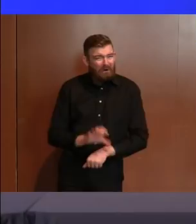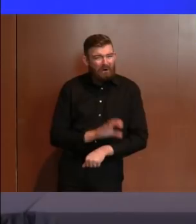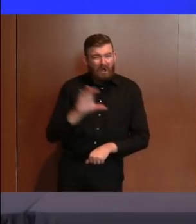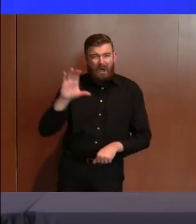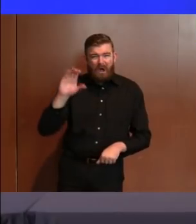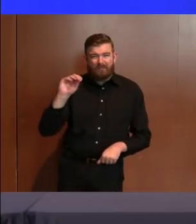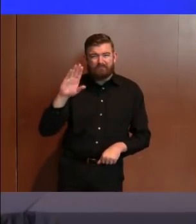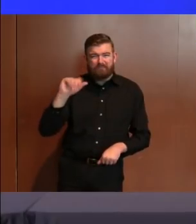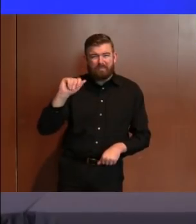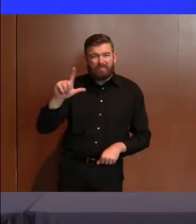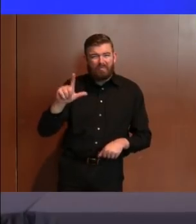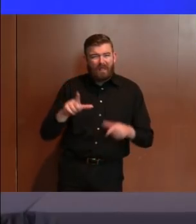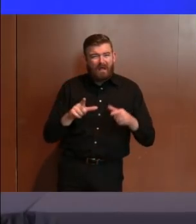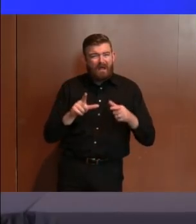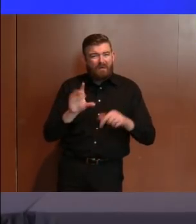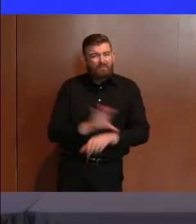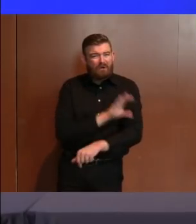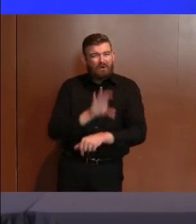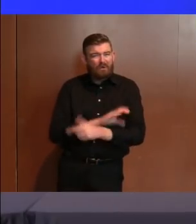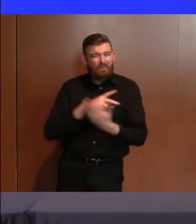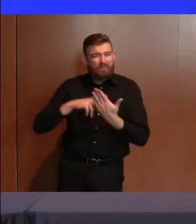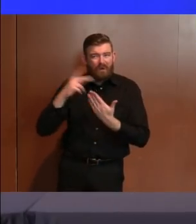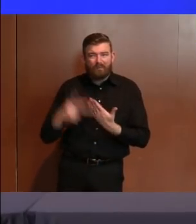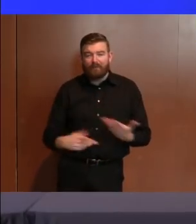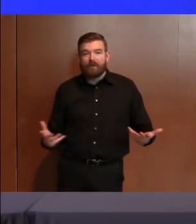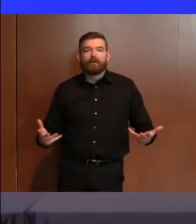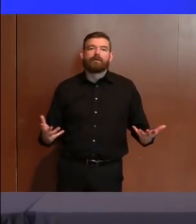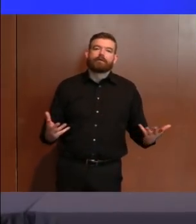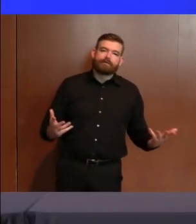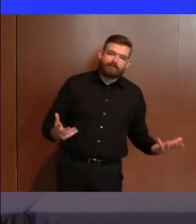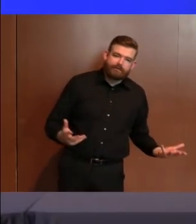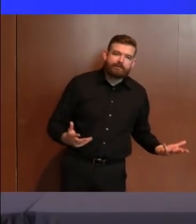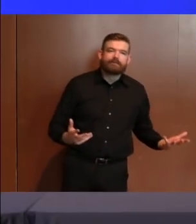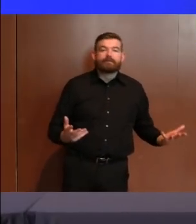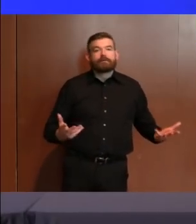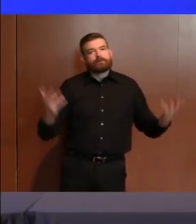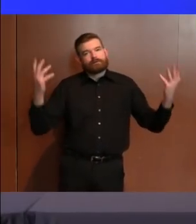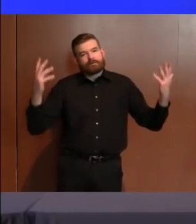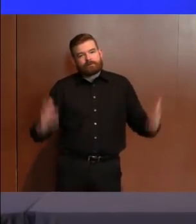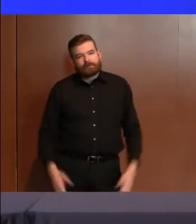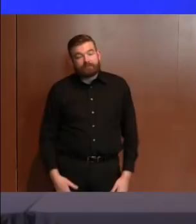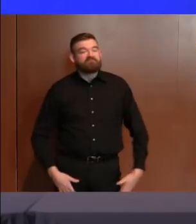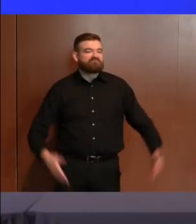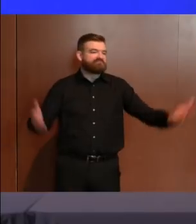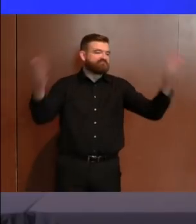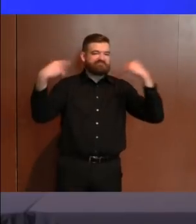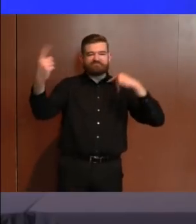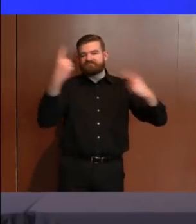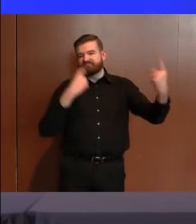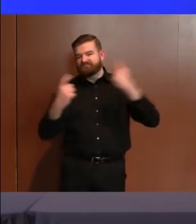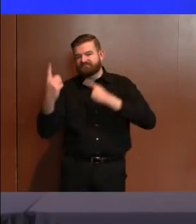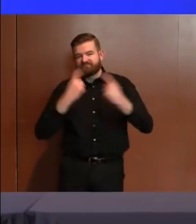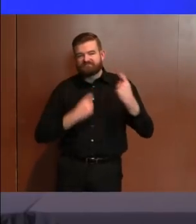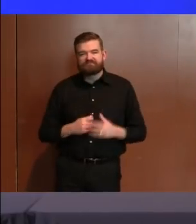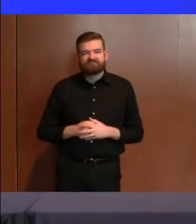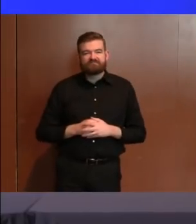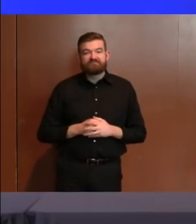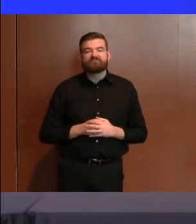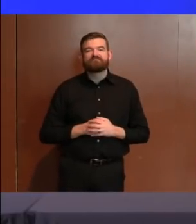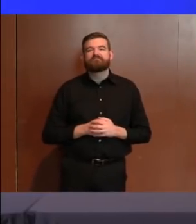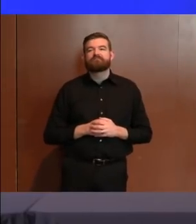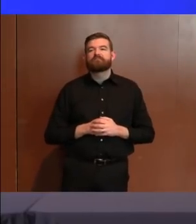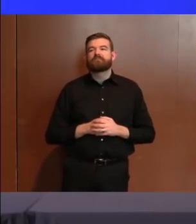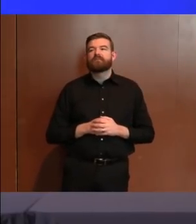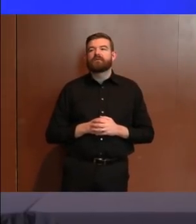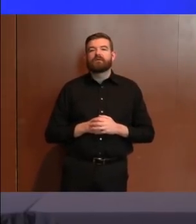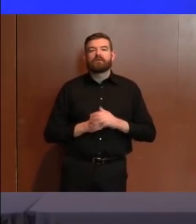each and everyone. We're going to start over here. We're to try to go at a pretty good pace today. Brett, we'll start with you. Good afternoon. Yes, good afternoon. So one He's